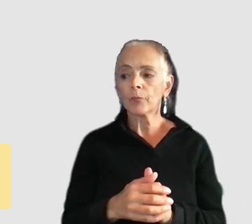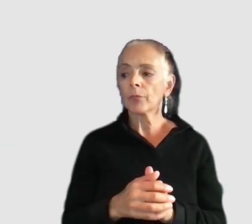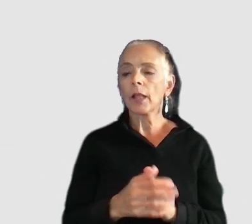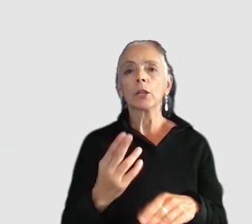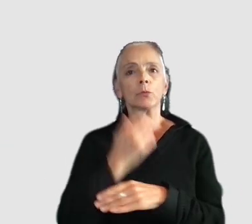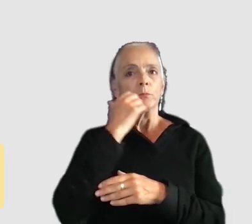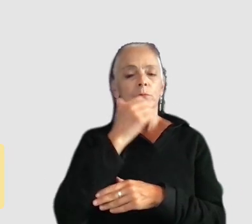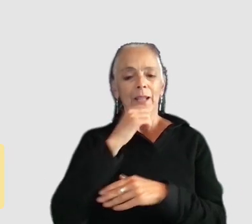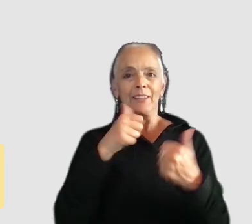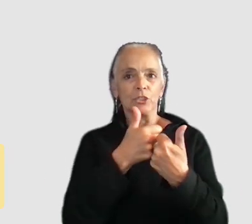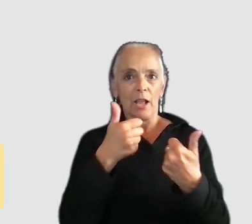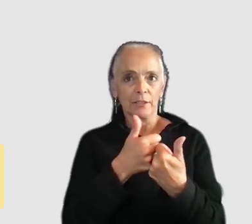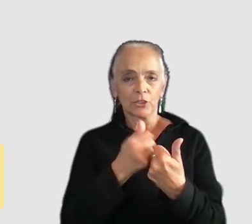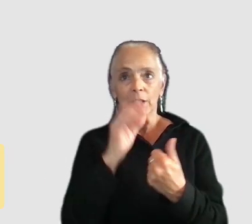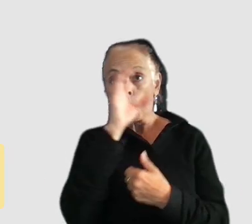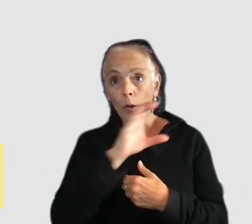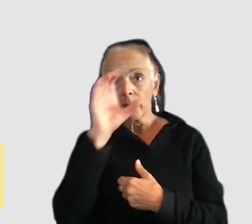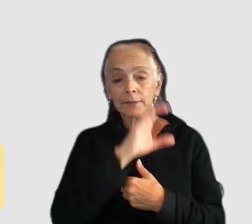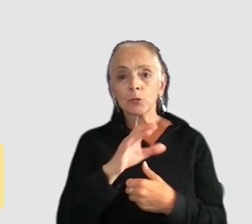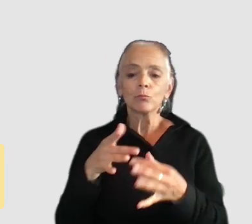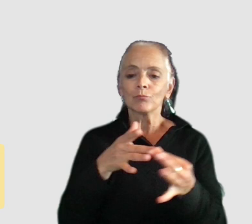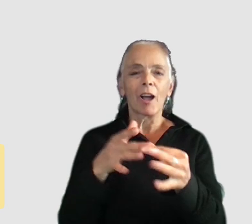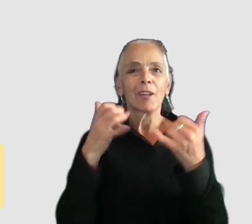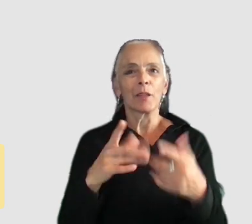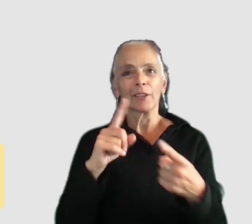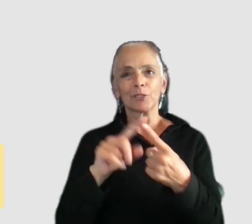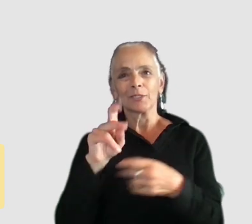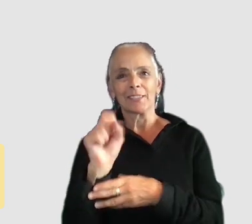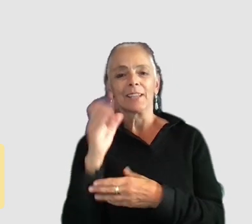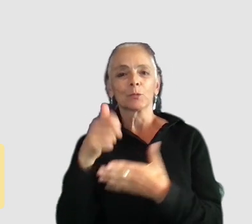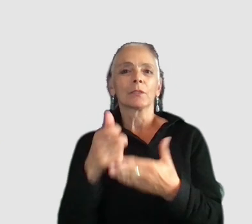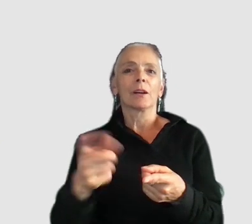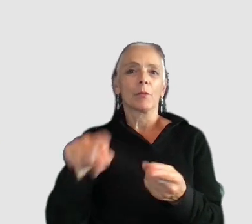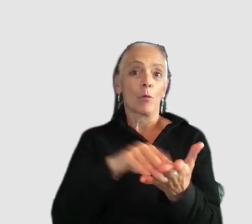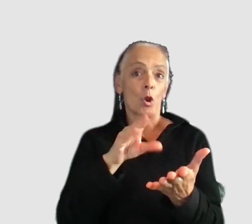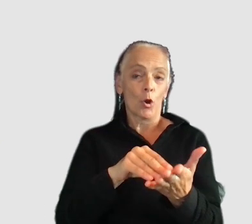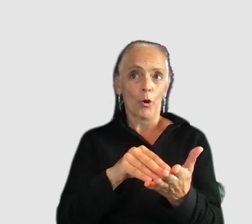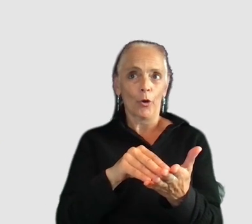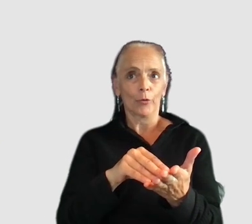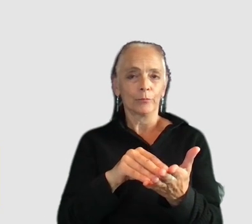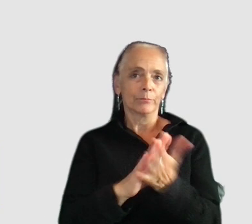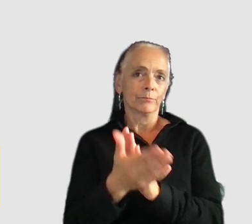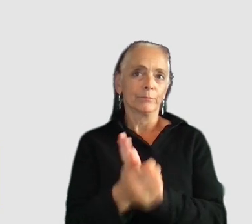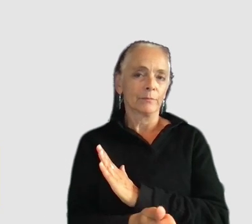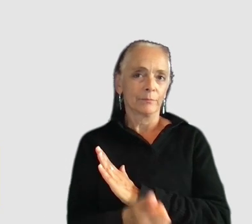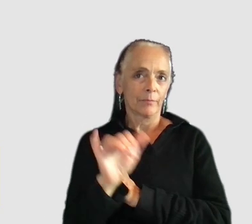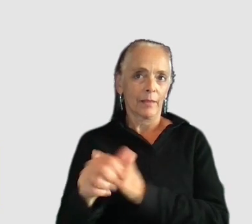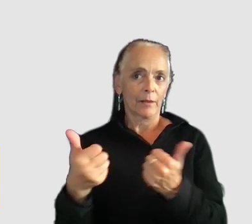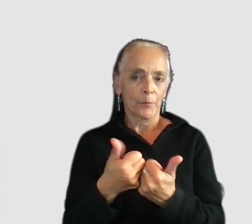challenges and quests just to guide players towards the tasks that will help them learn and master the game so um in